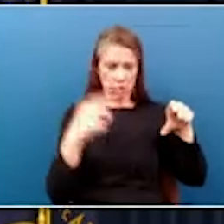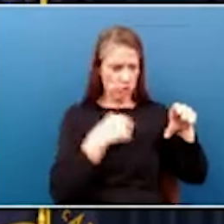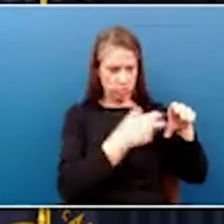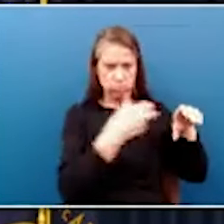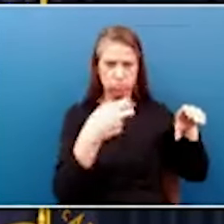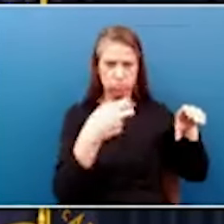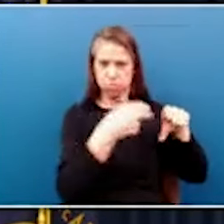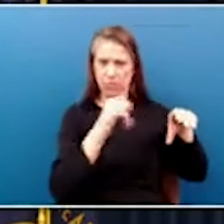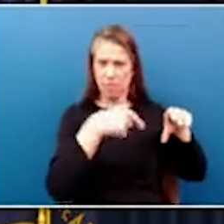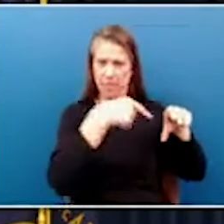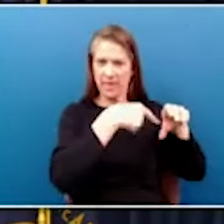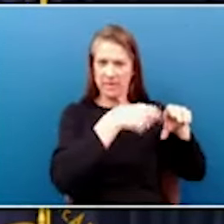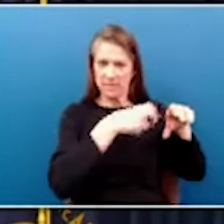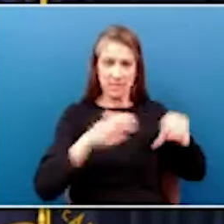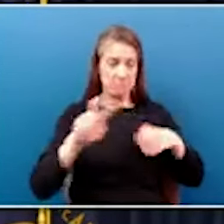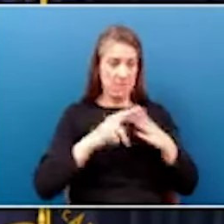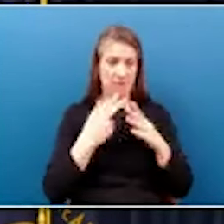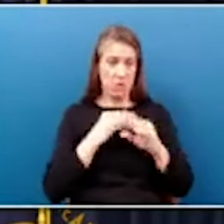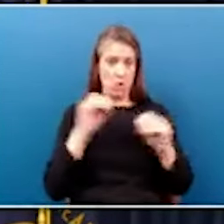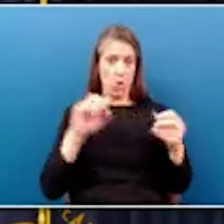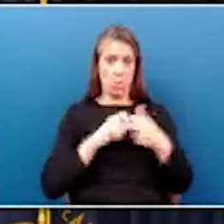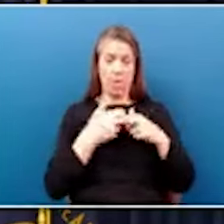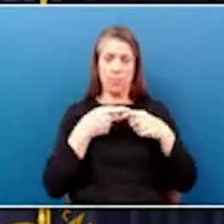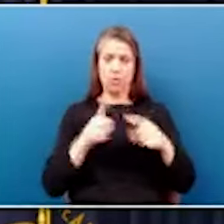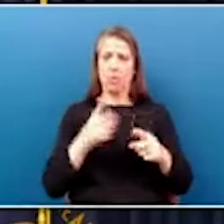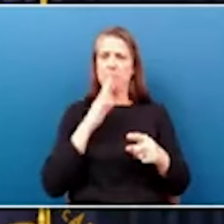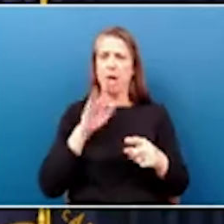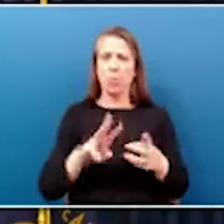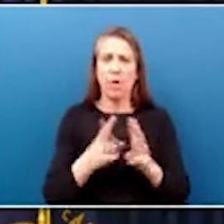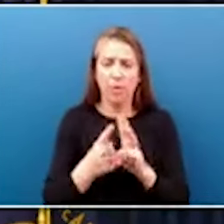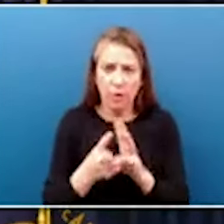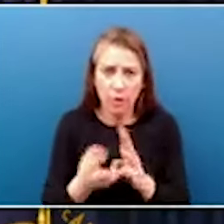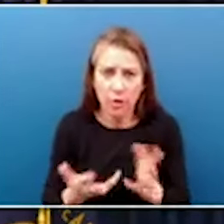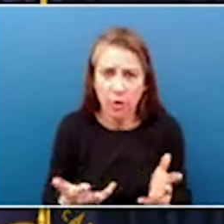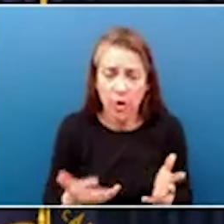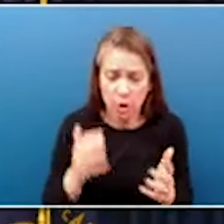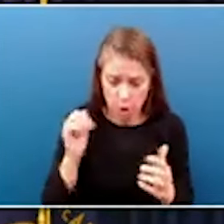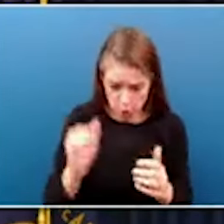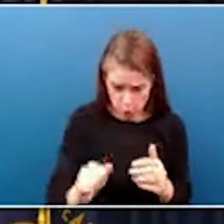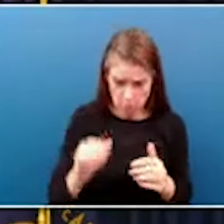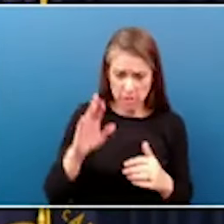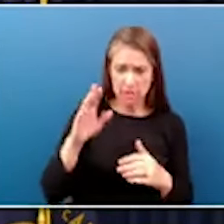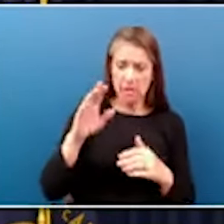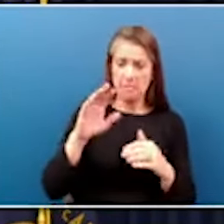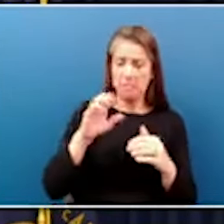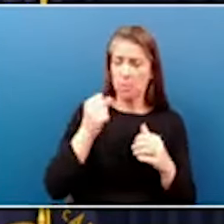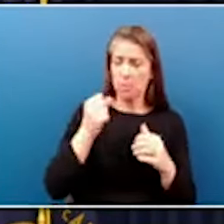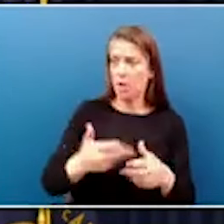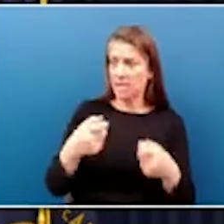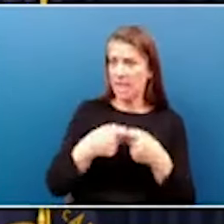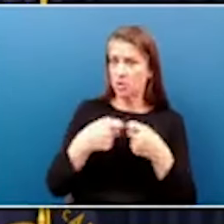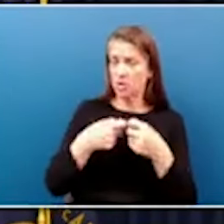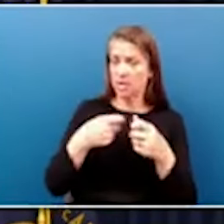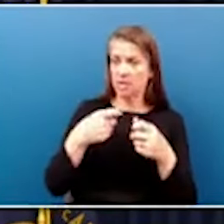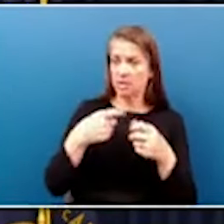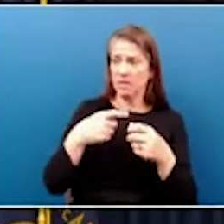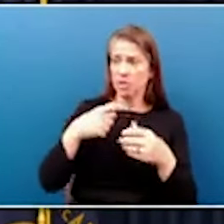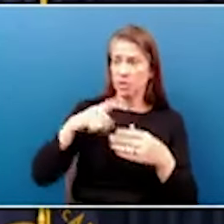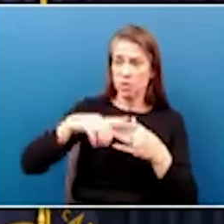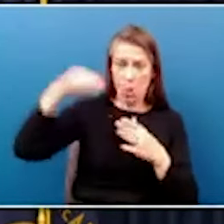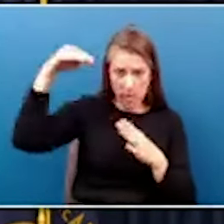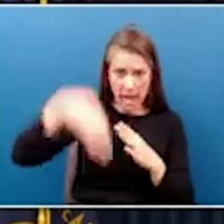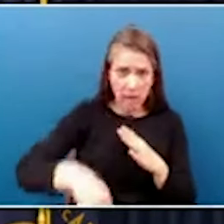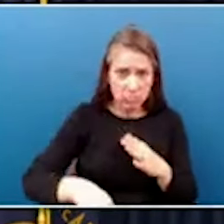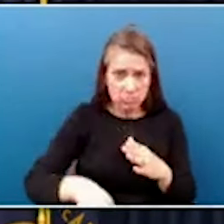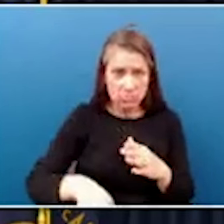that we wouldn't have a problem during weather events. It could likely bring down the cost of electricity because it costs so much more